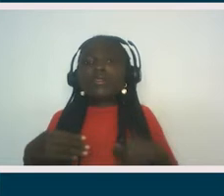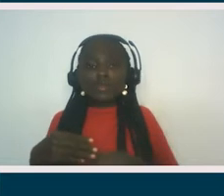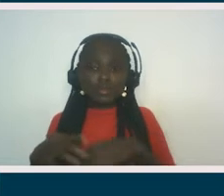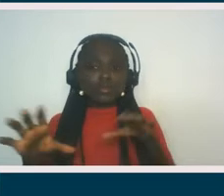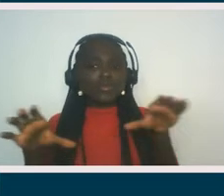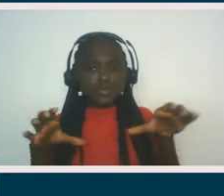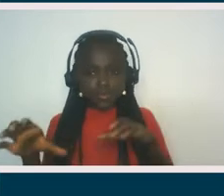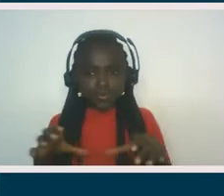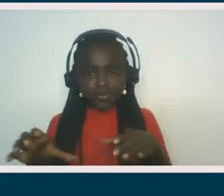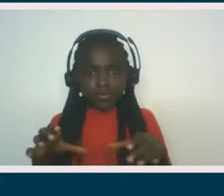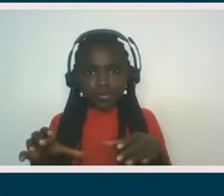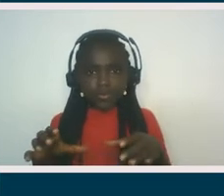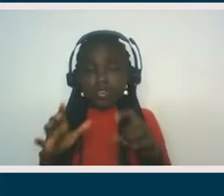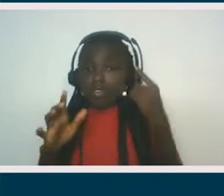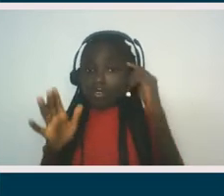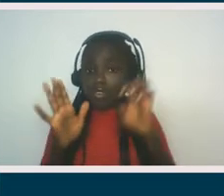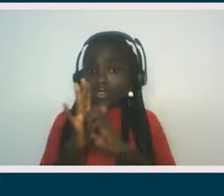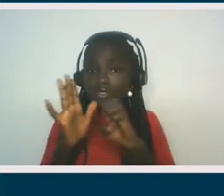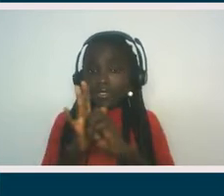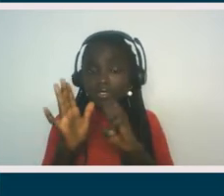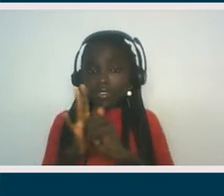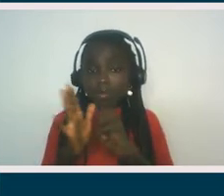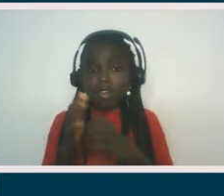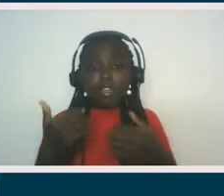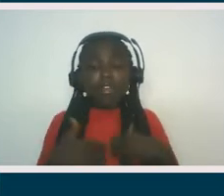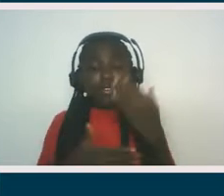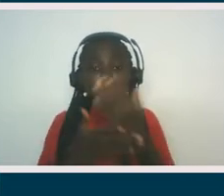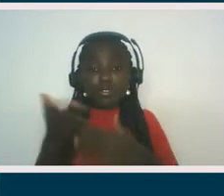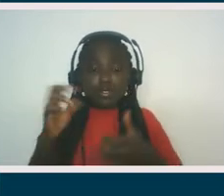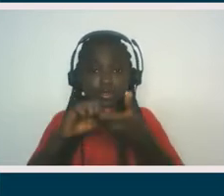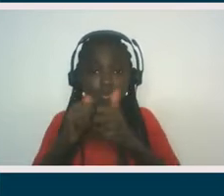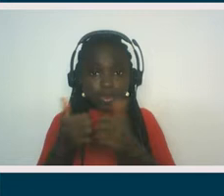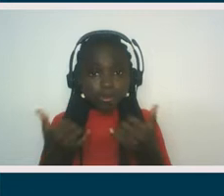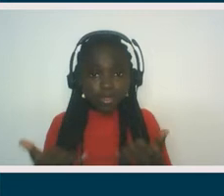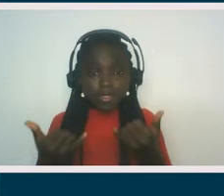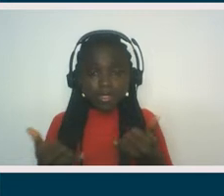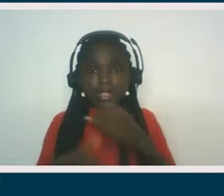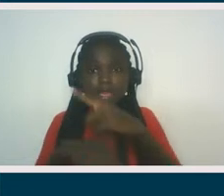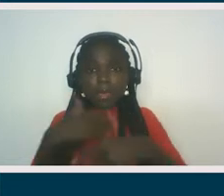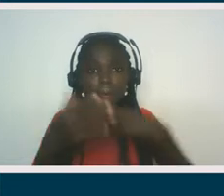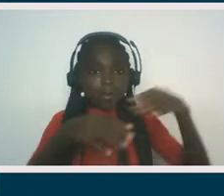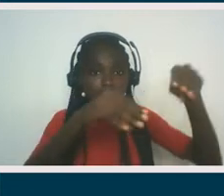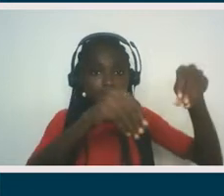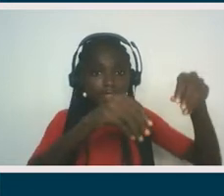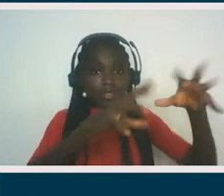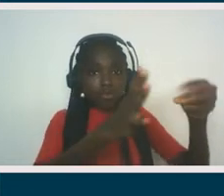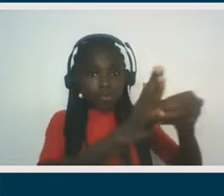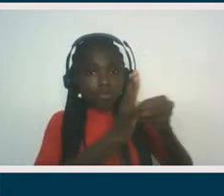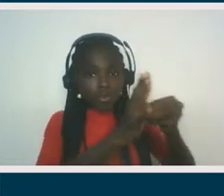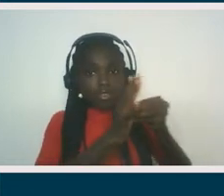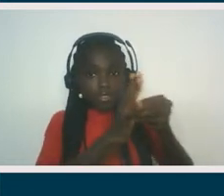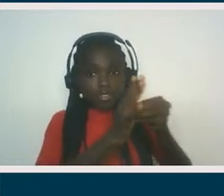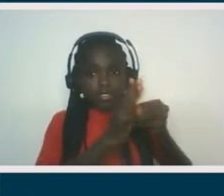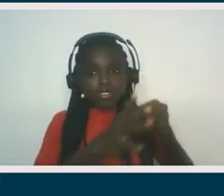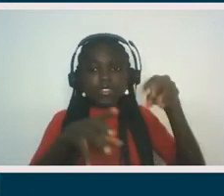there's some recent issues having to do with land ownership and squatting in Jamaica. Um,